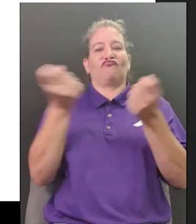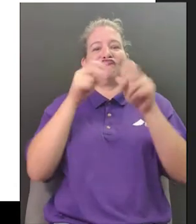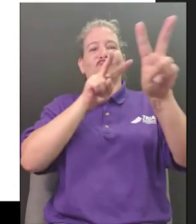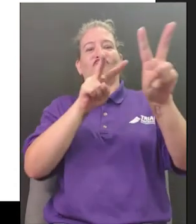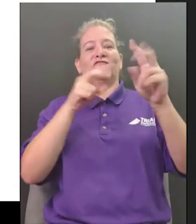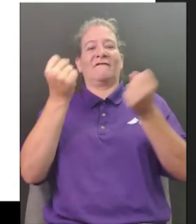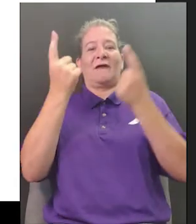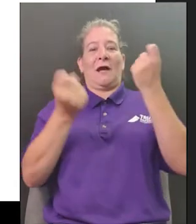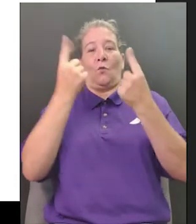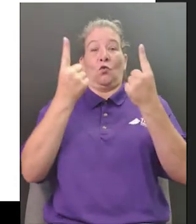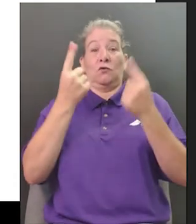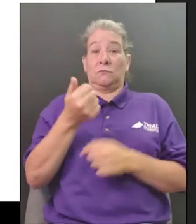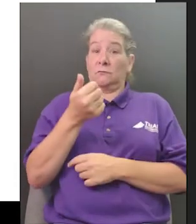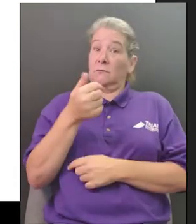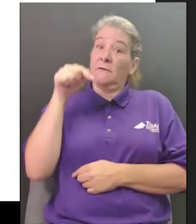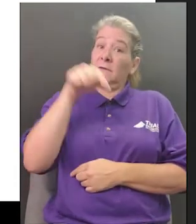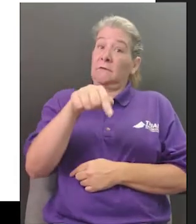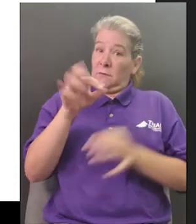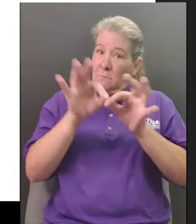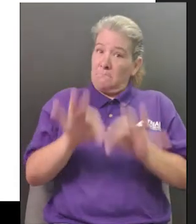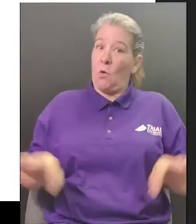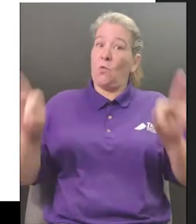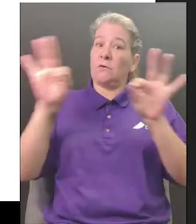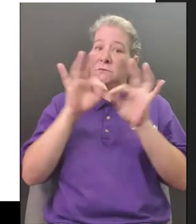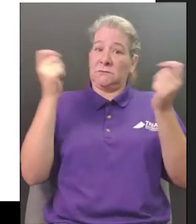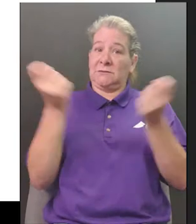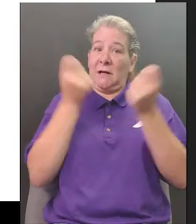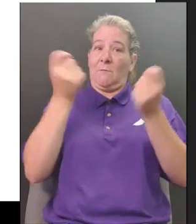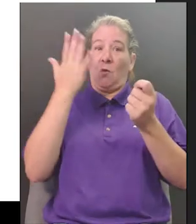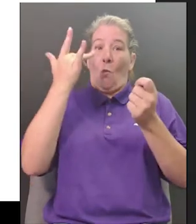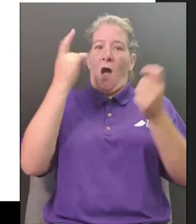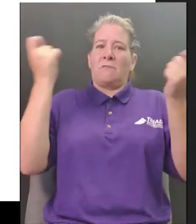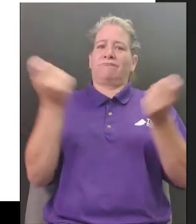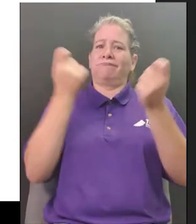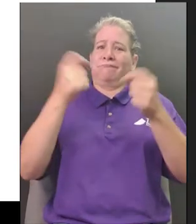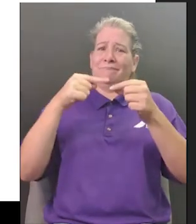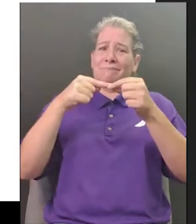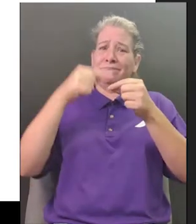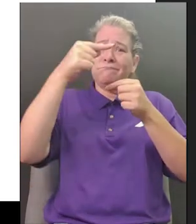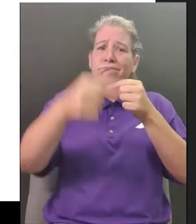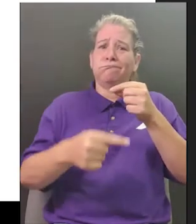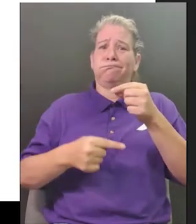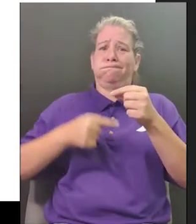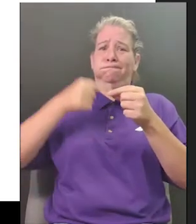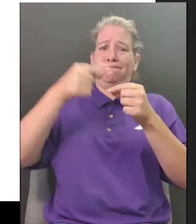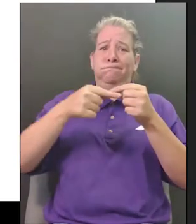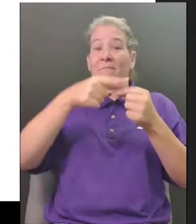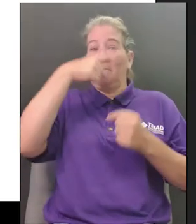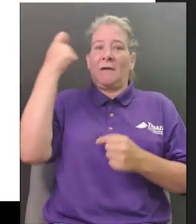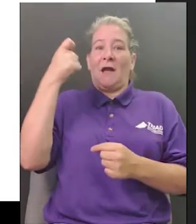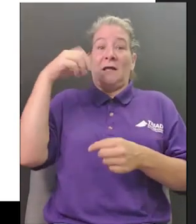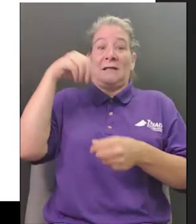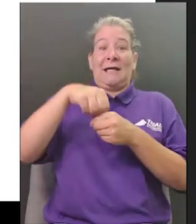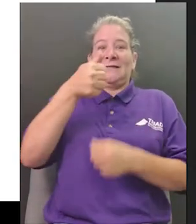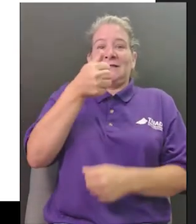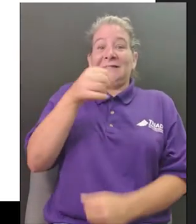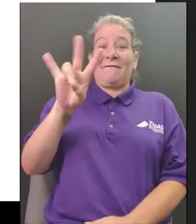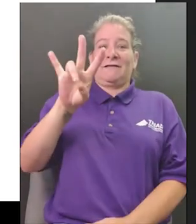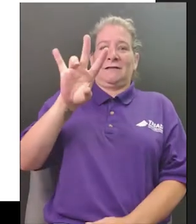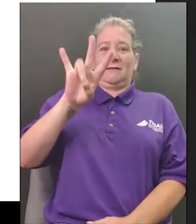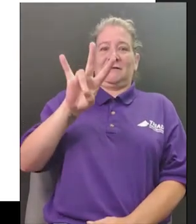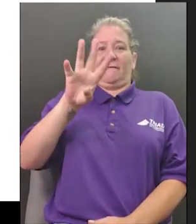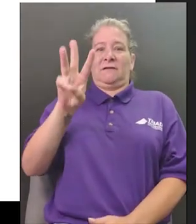celebrate the united states birthday all year long because it was the bicentennial so they were celebrating 200